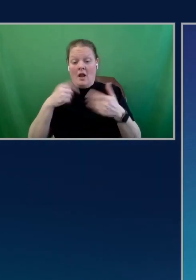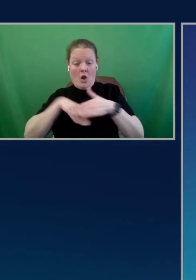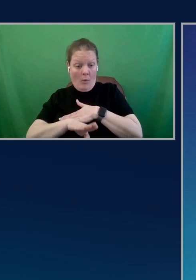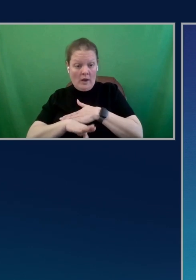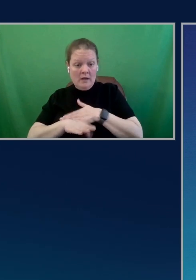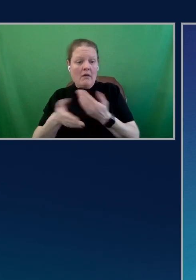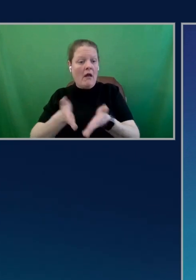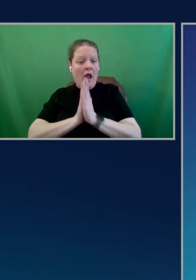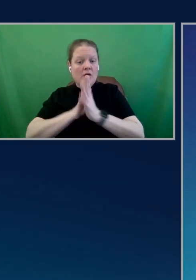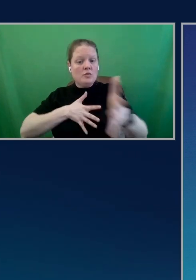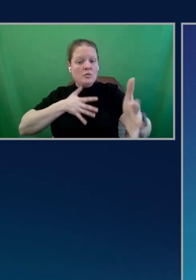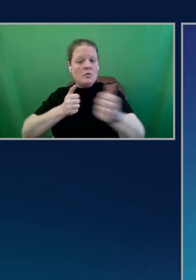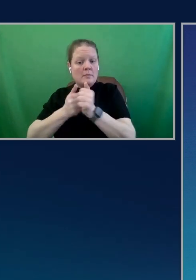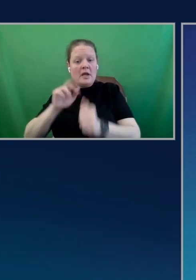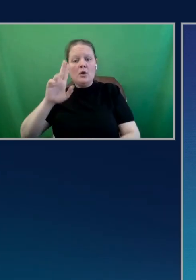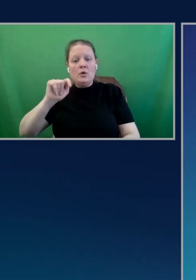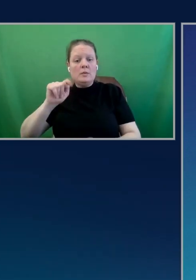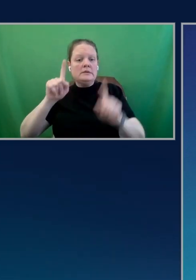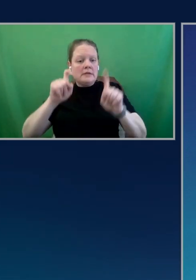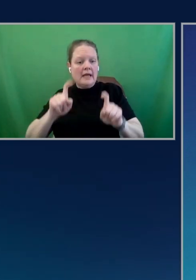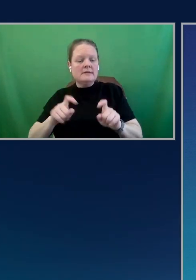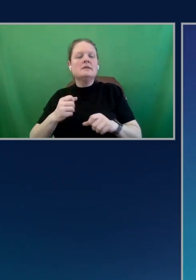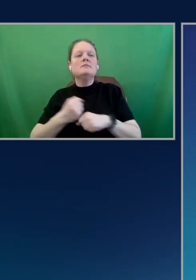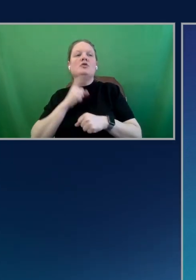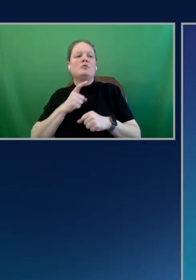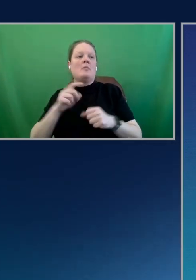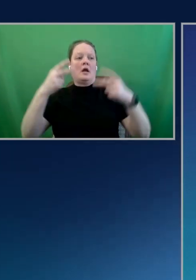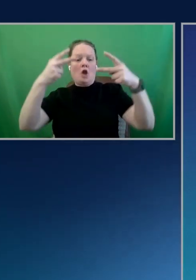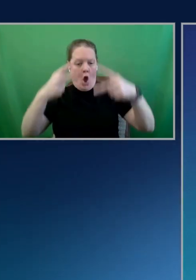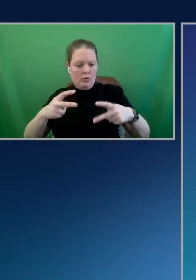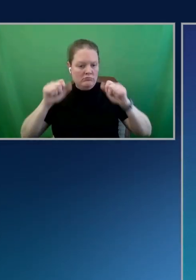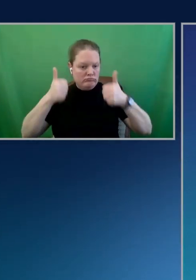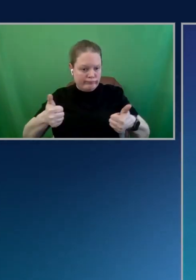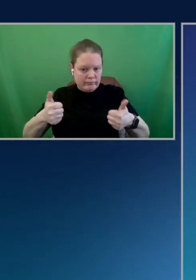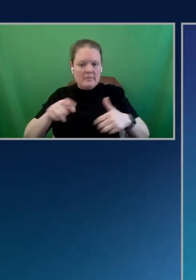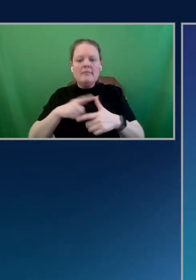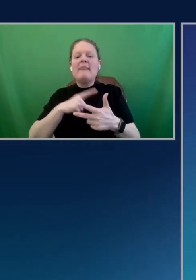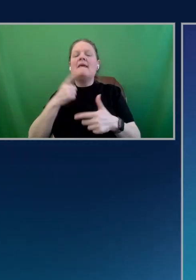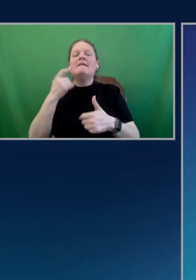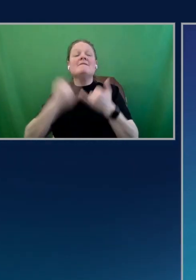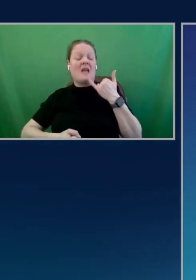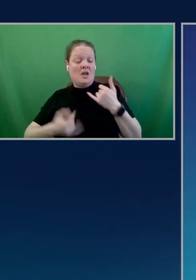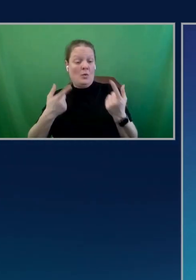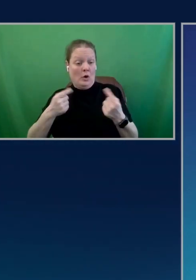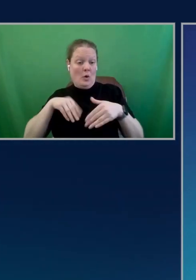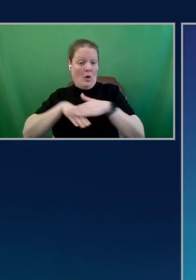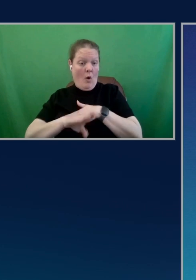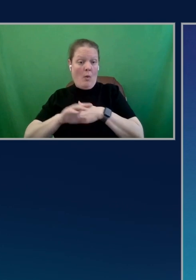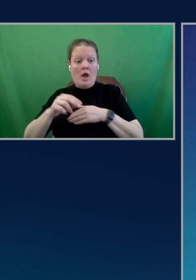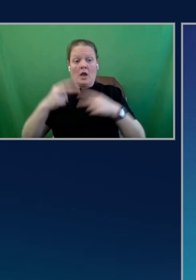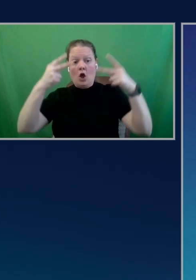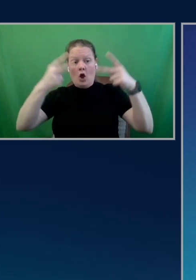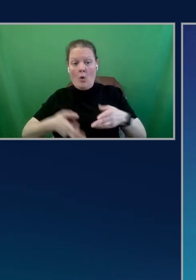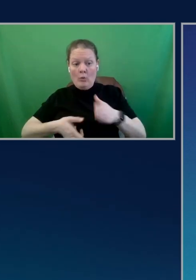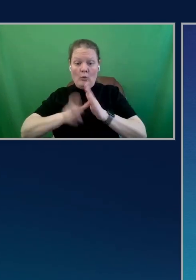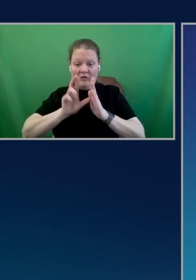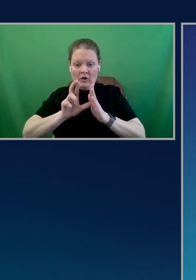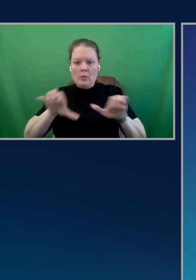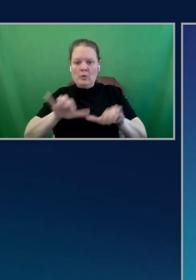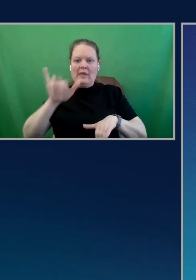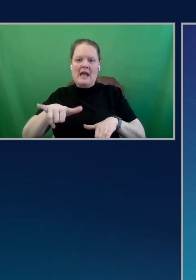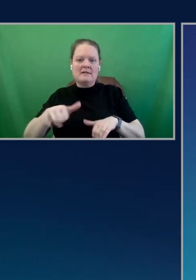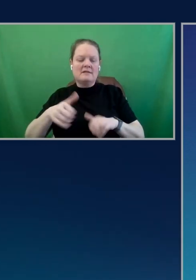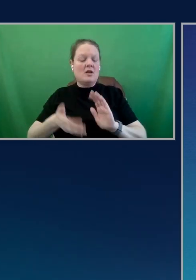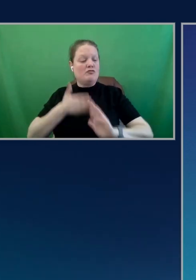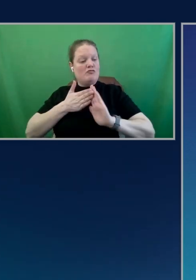to update the unit test to keep my code coverage up. And finally, I can also go in and do a code review, which is what we're going to do next and ask it to run a code review